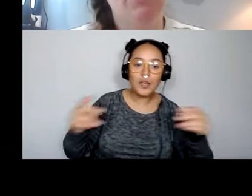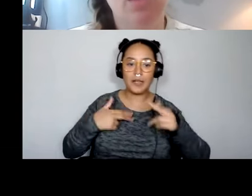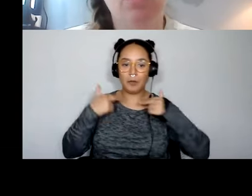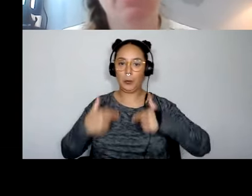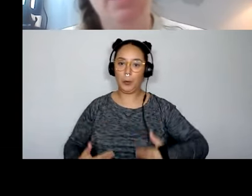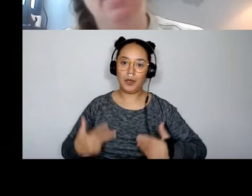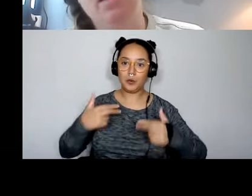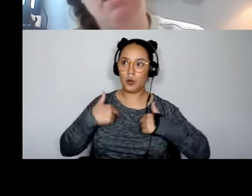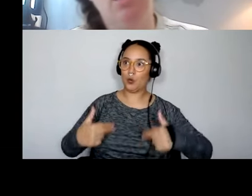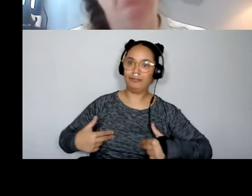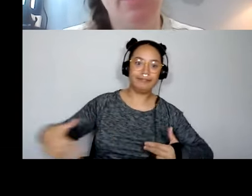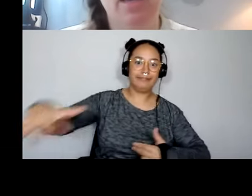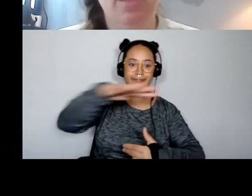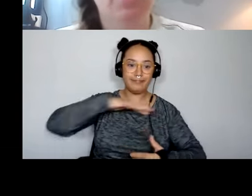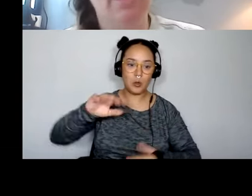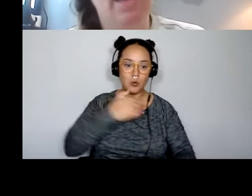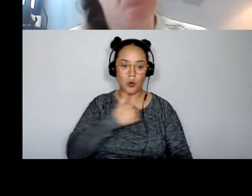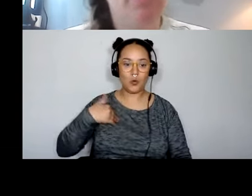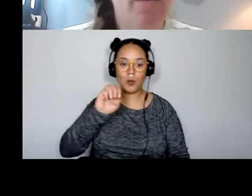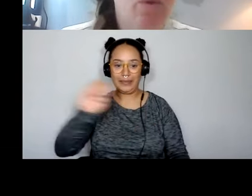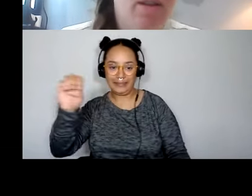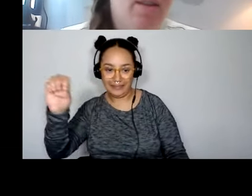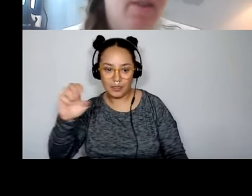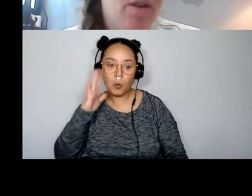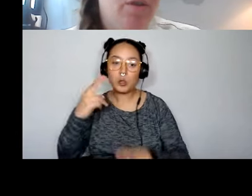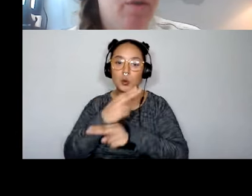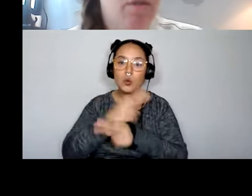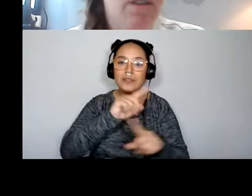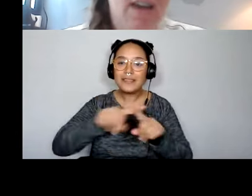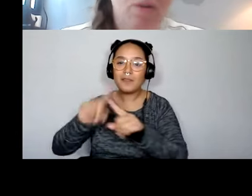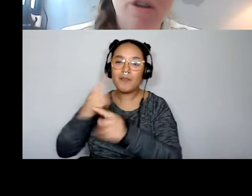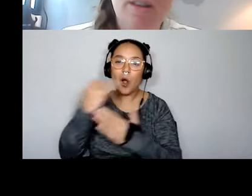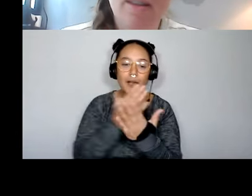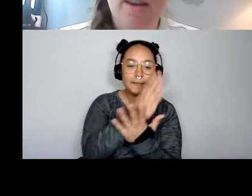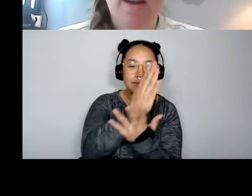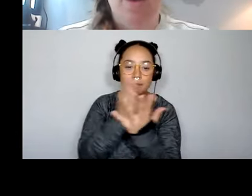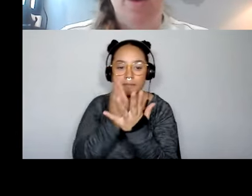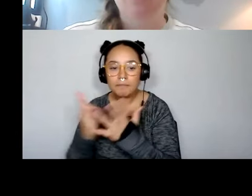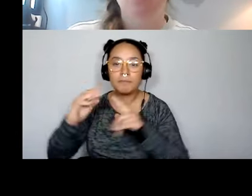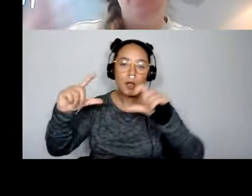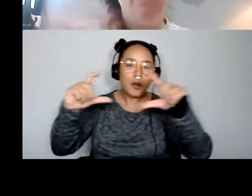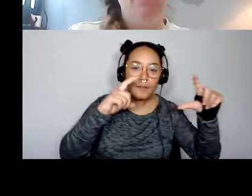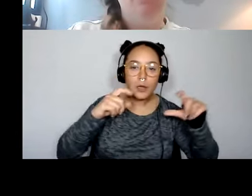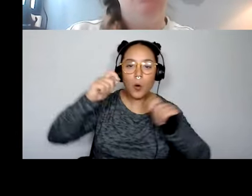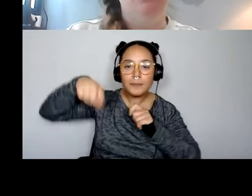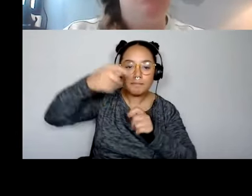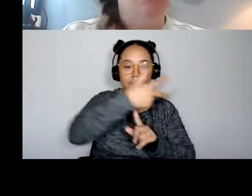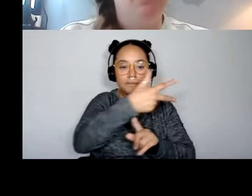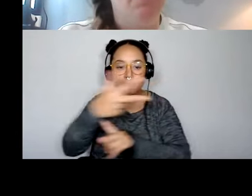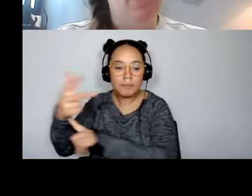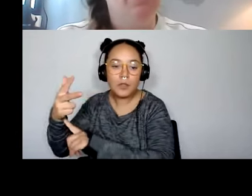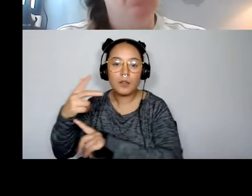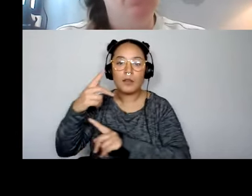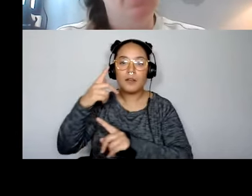mediums of photography and cinematography to amplify the voices of underserved neighborhoods. Uh, so without further ado,